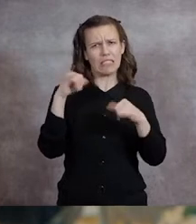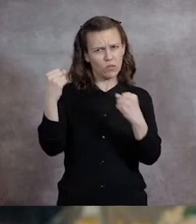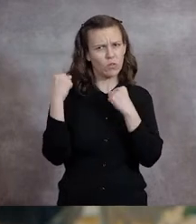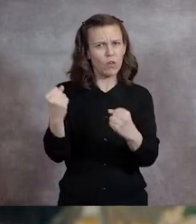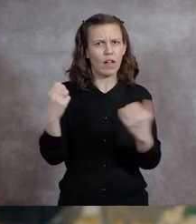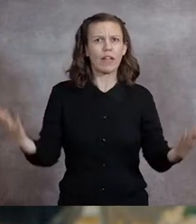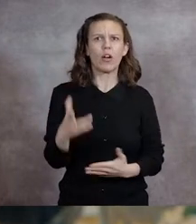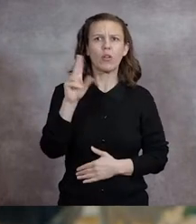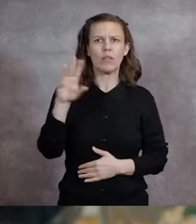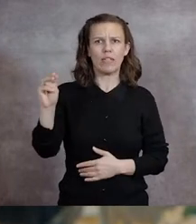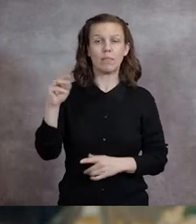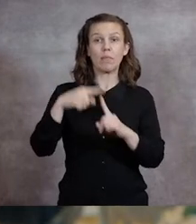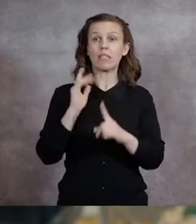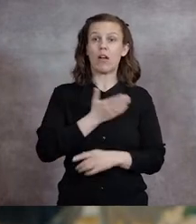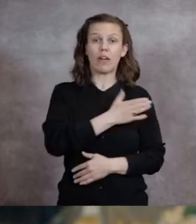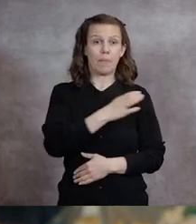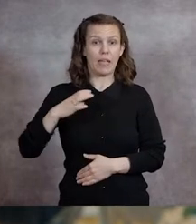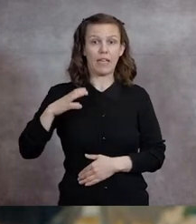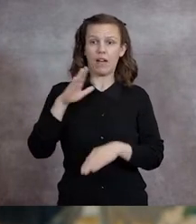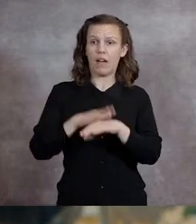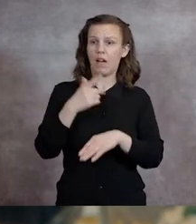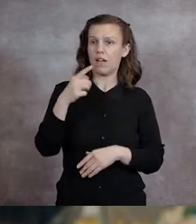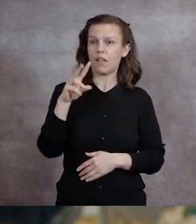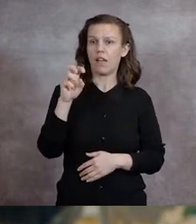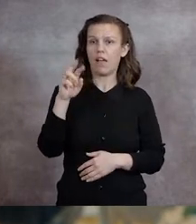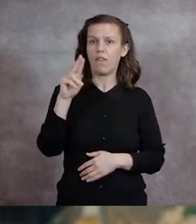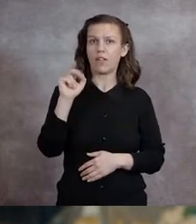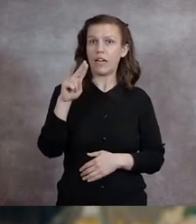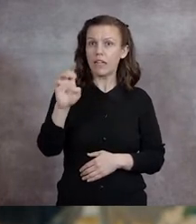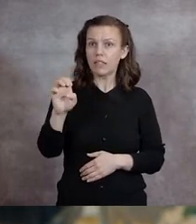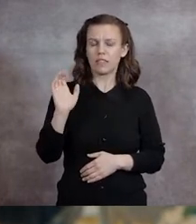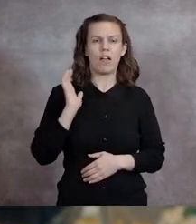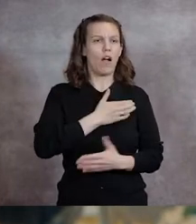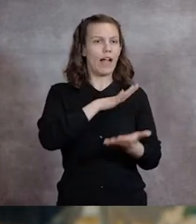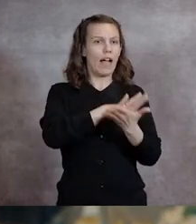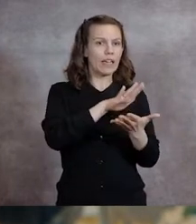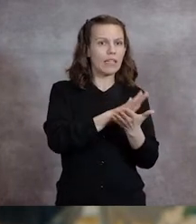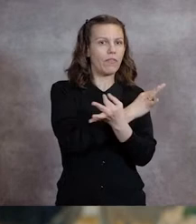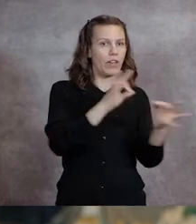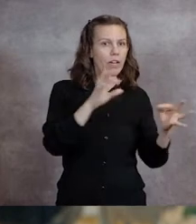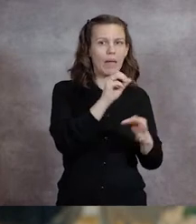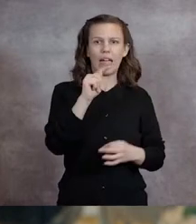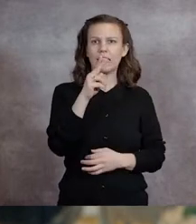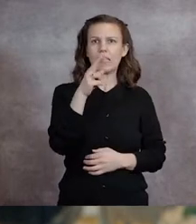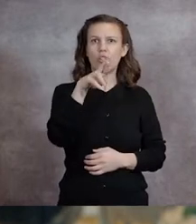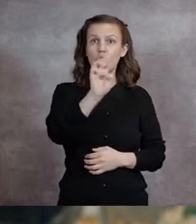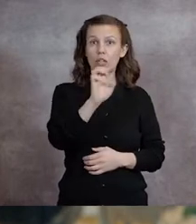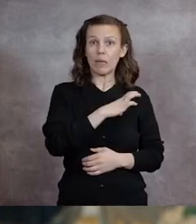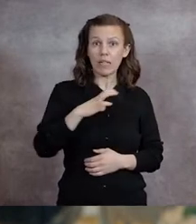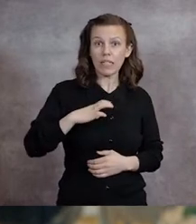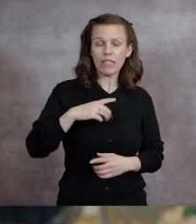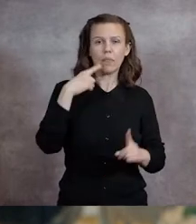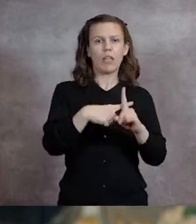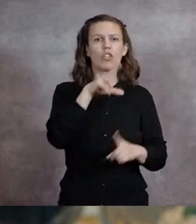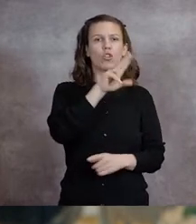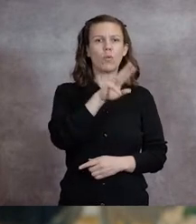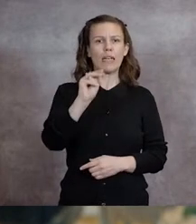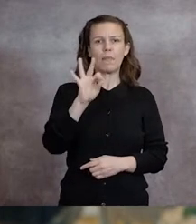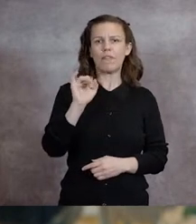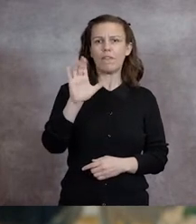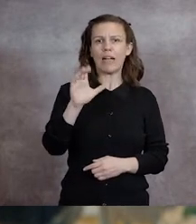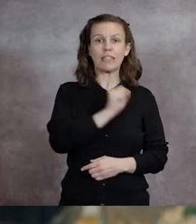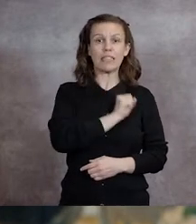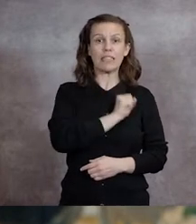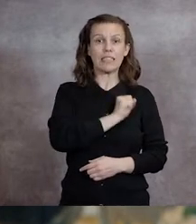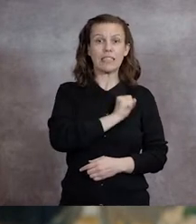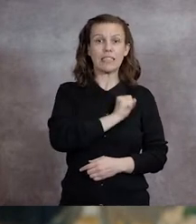and our Committee on Governance, our Academic Freedom and Tenure Committee, and the UNM Faculty Senate stand ready to work